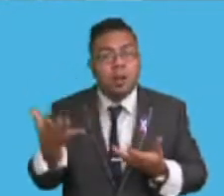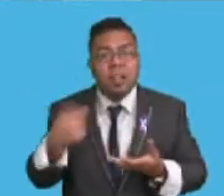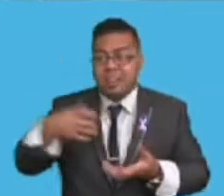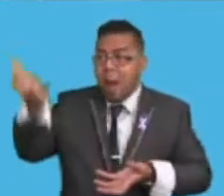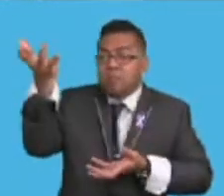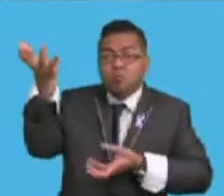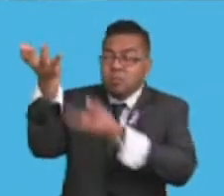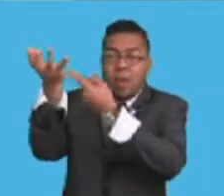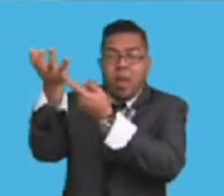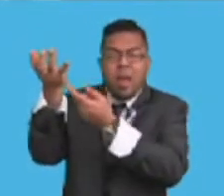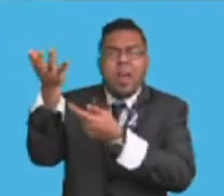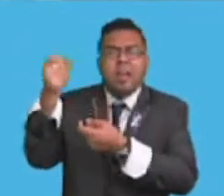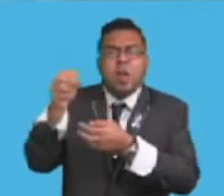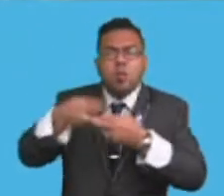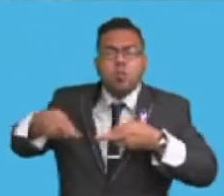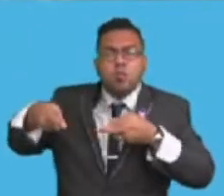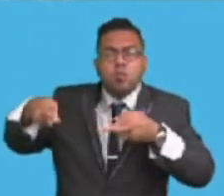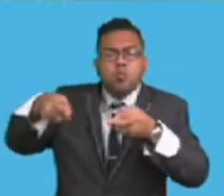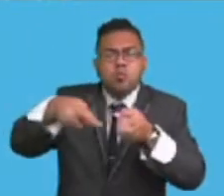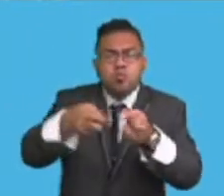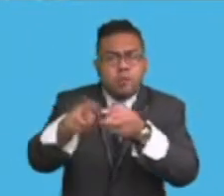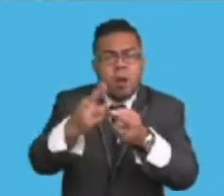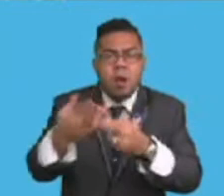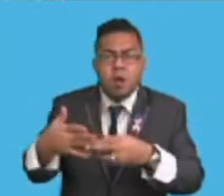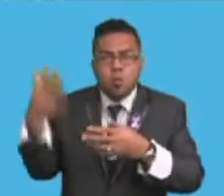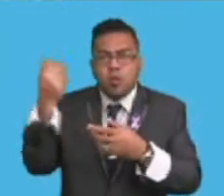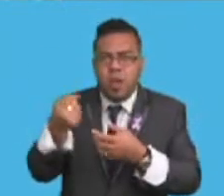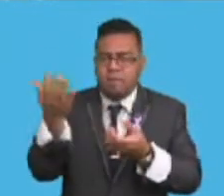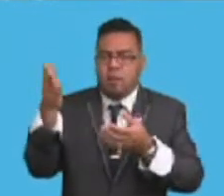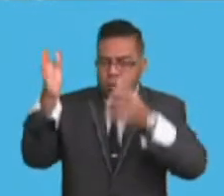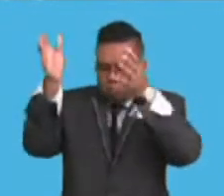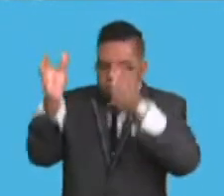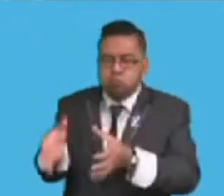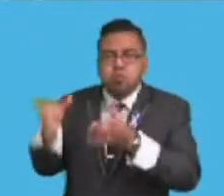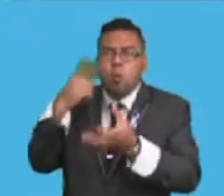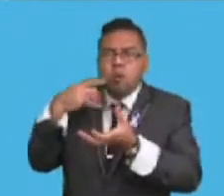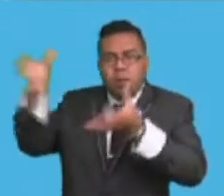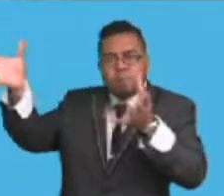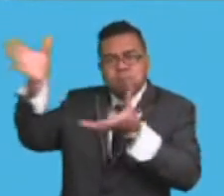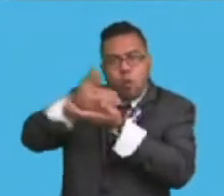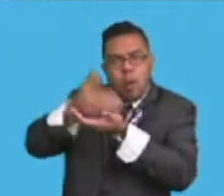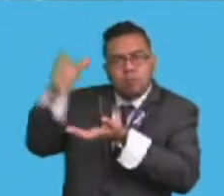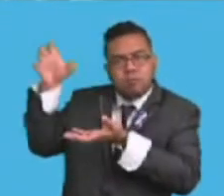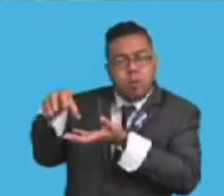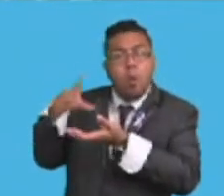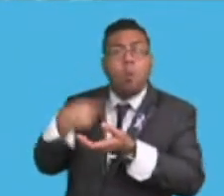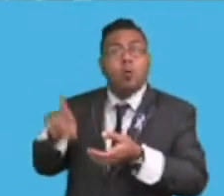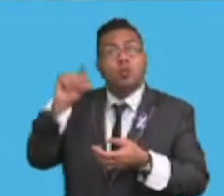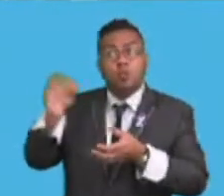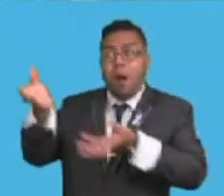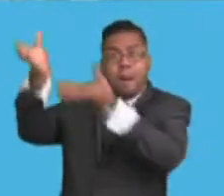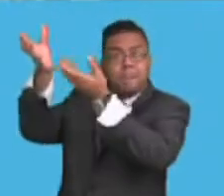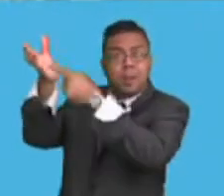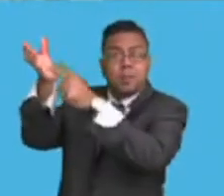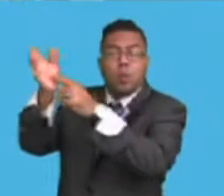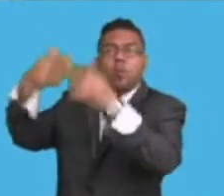various major rivers, for example, in the case of Nandi, the Nahuaca River and the Nandi River, what we do upstream is to